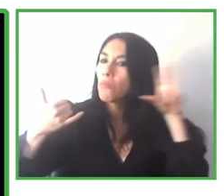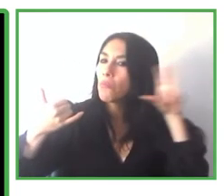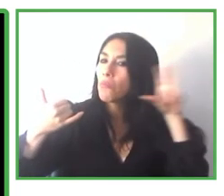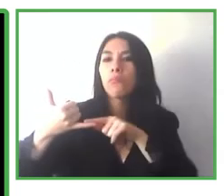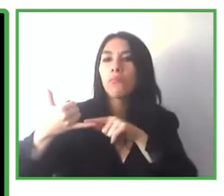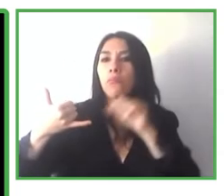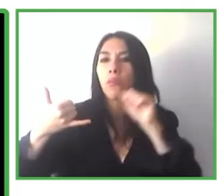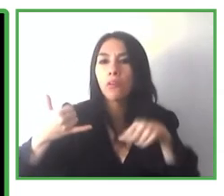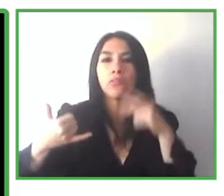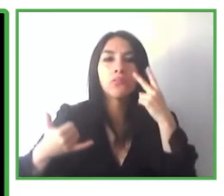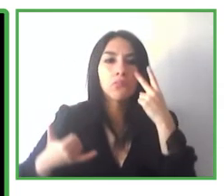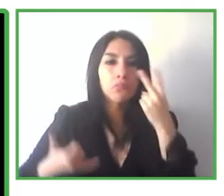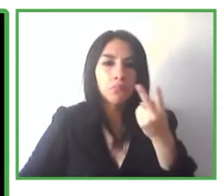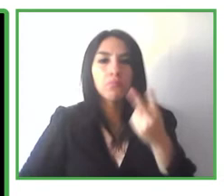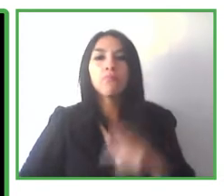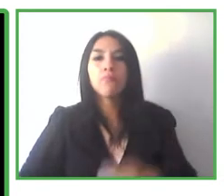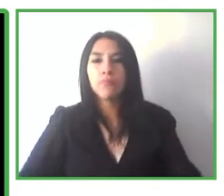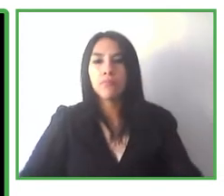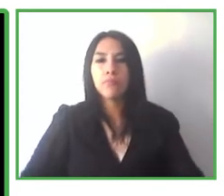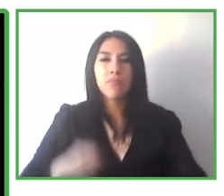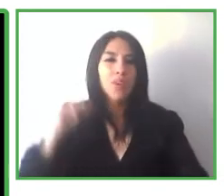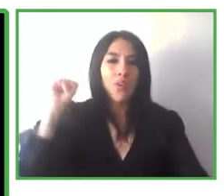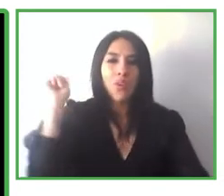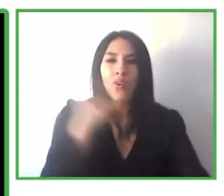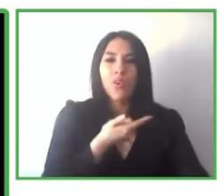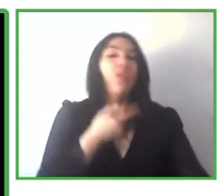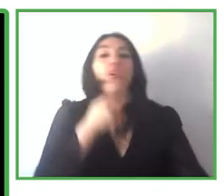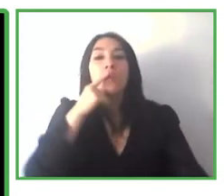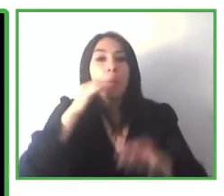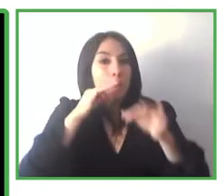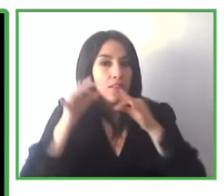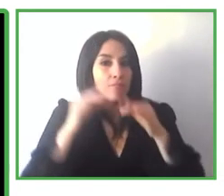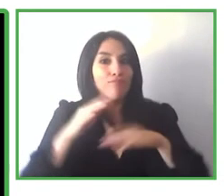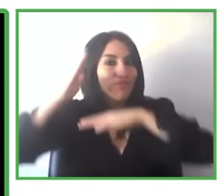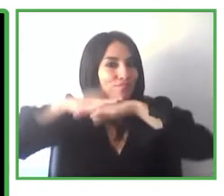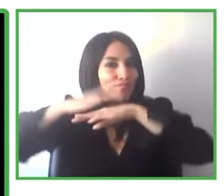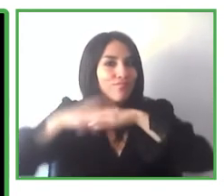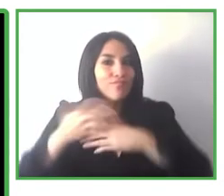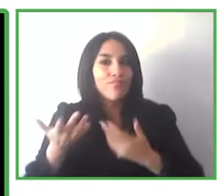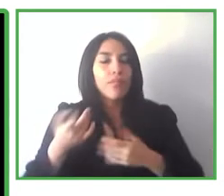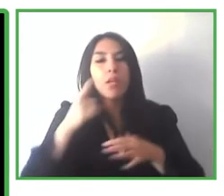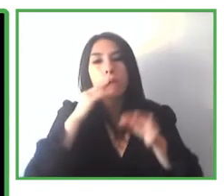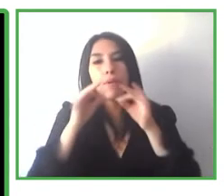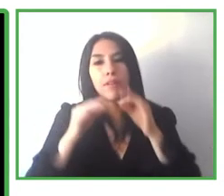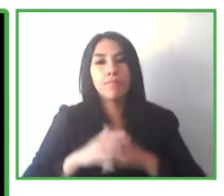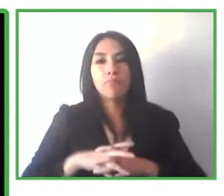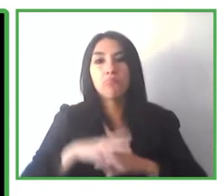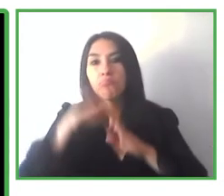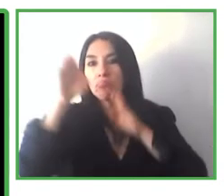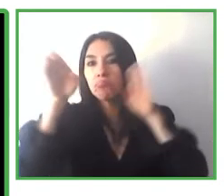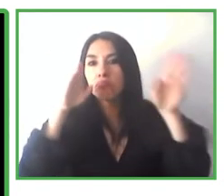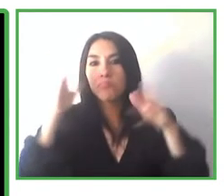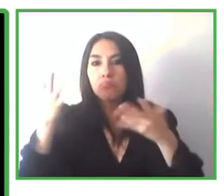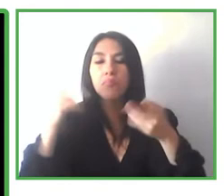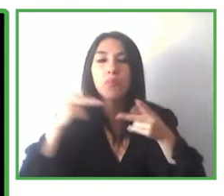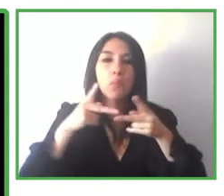you have an impairment or not, you're going to get the information and you're going to be able to get